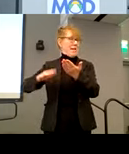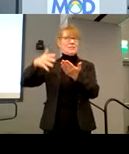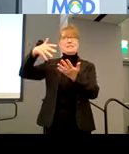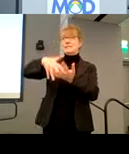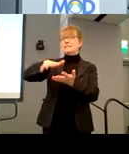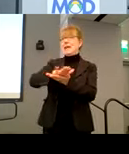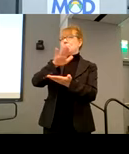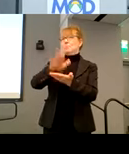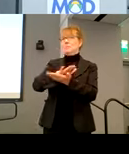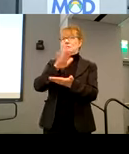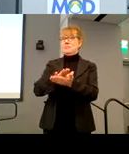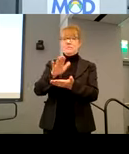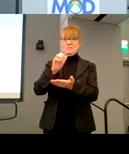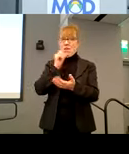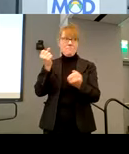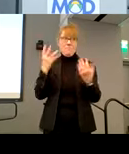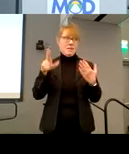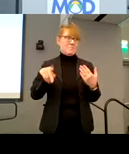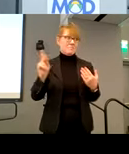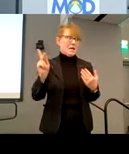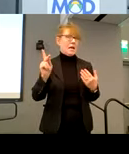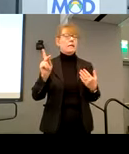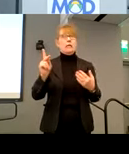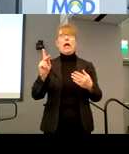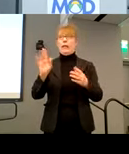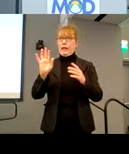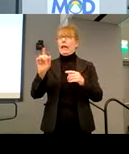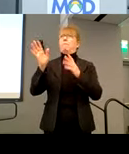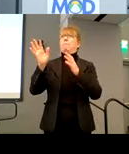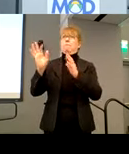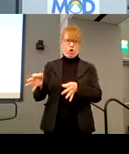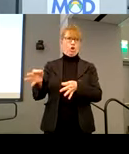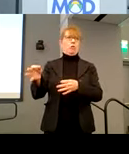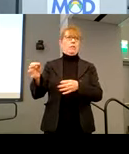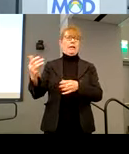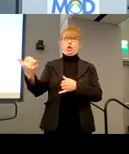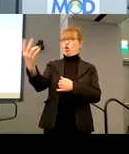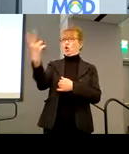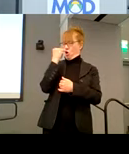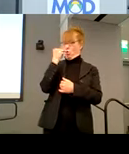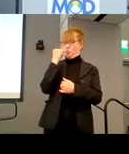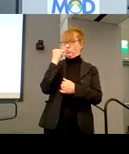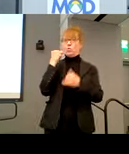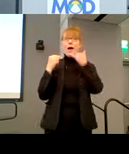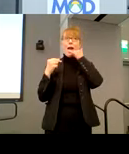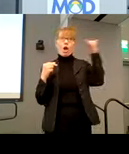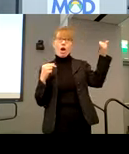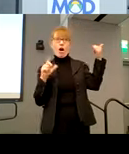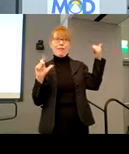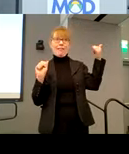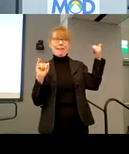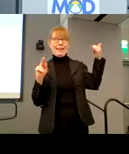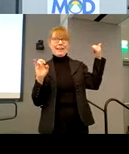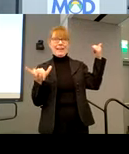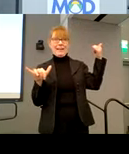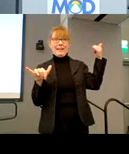already doing and got a very firm. So I called Lainey and for the next two